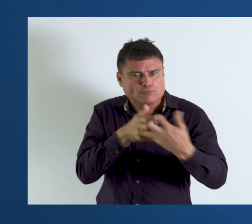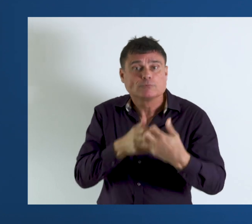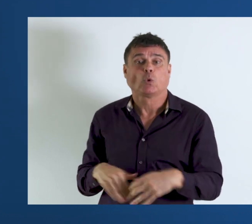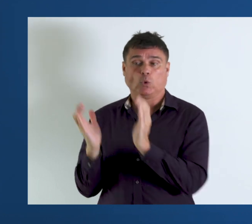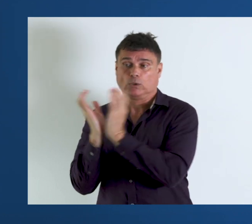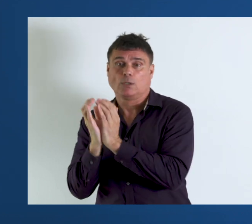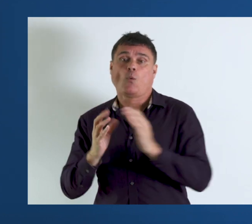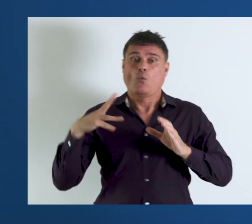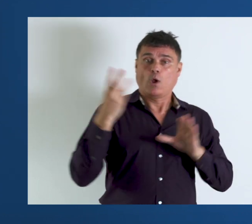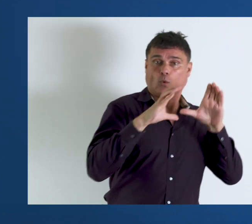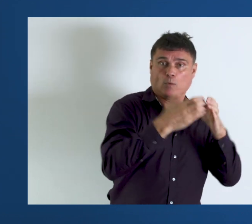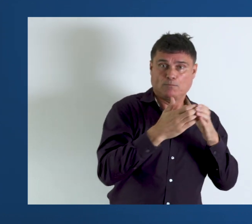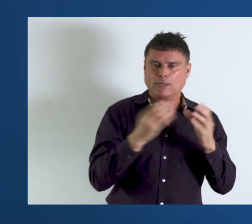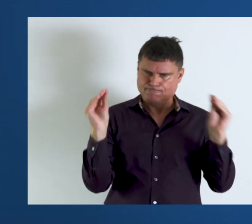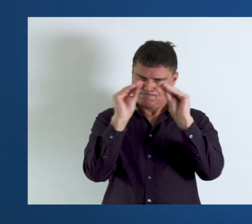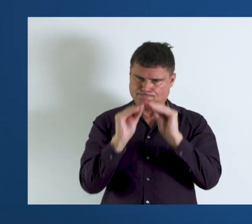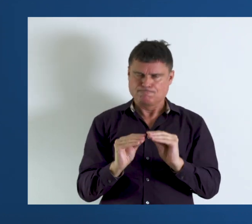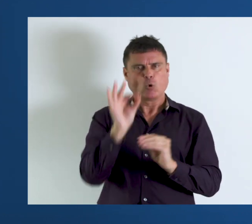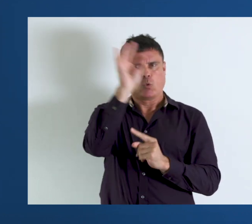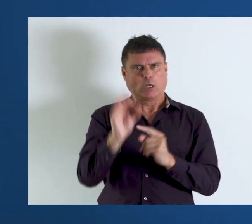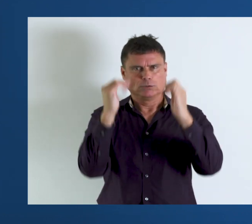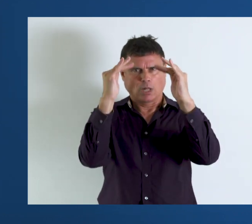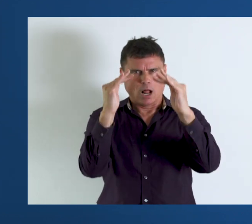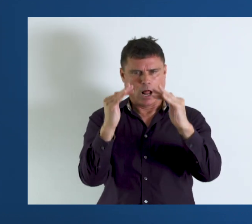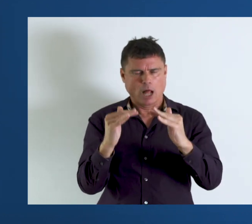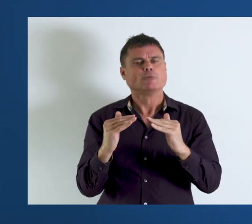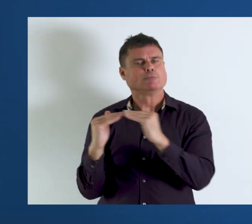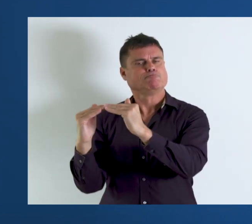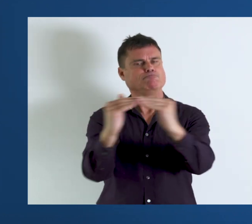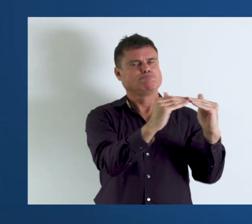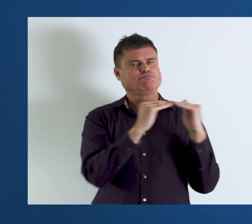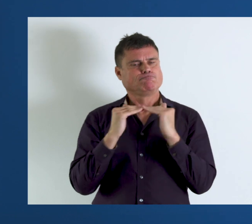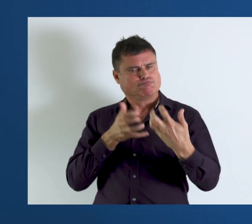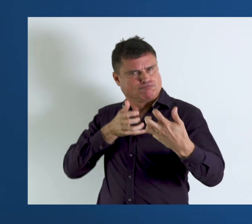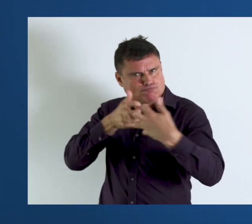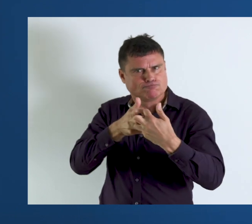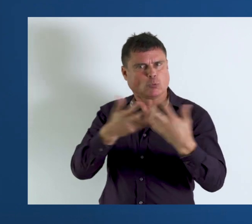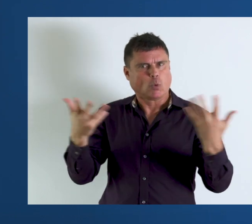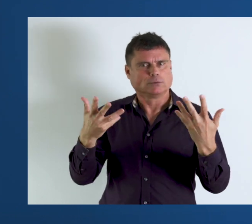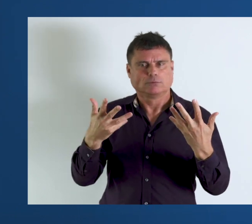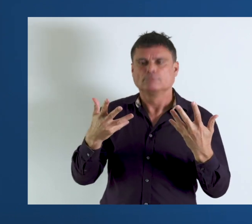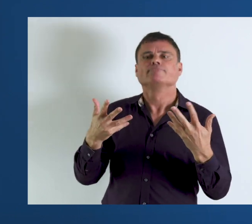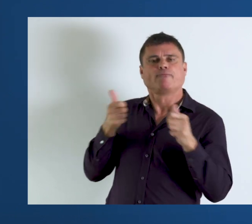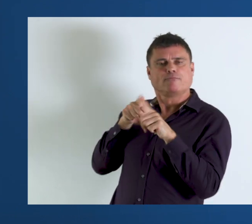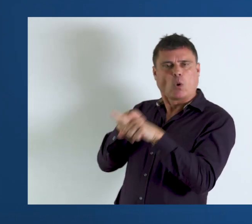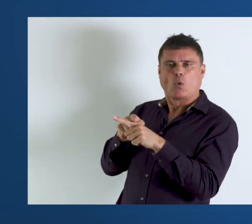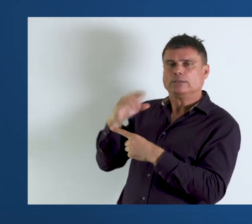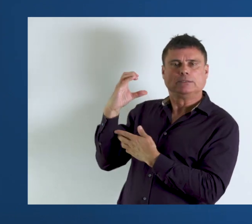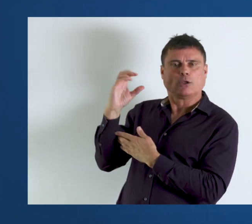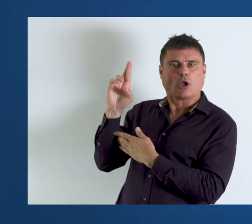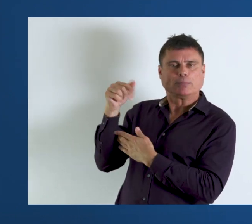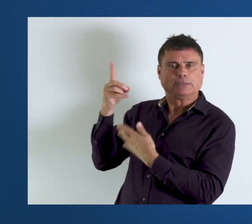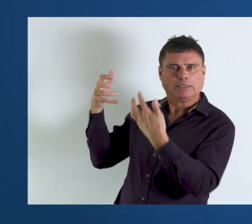UNICEF and Washington Group have developed new questionnaires that are consistent with the definition embedded in the